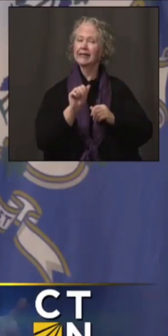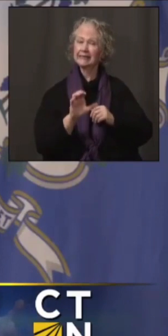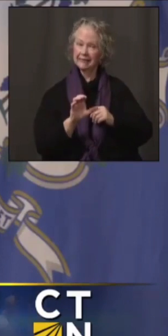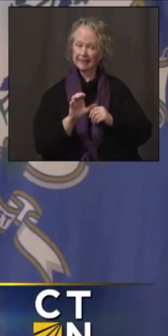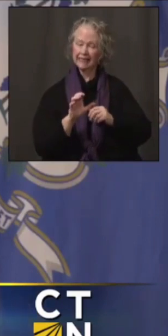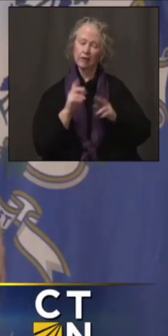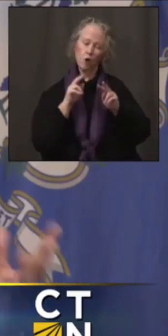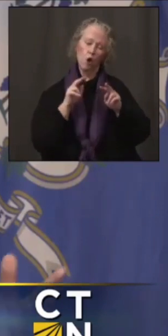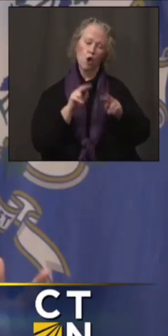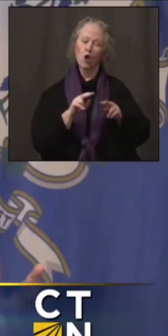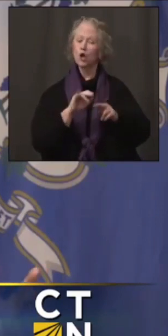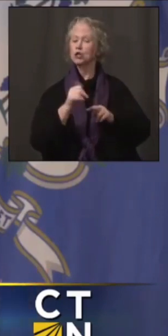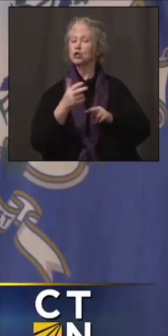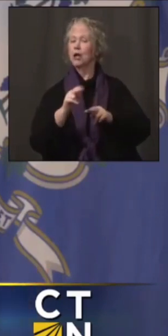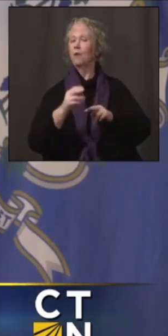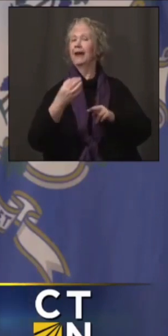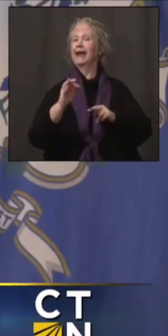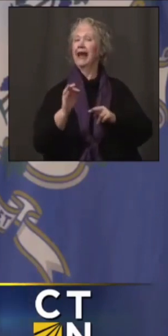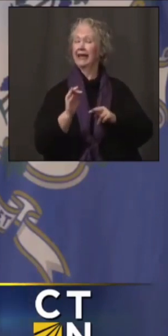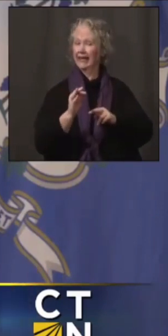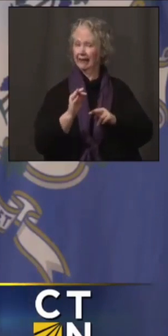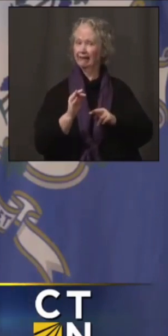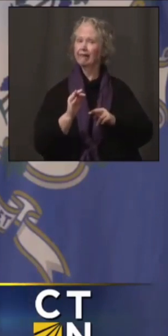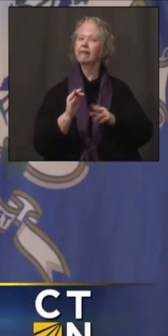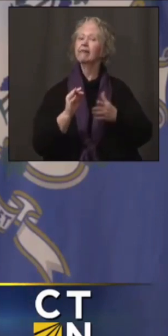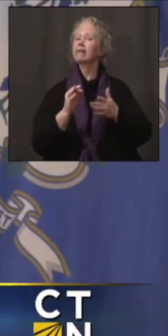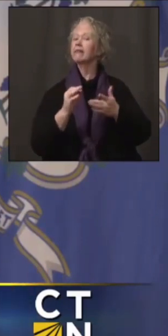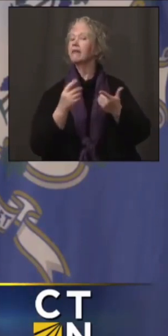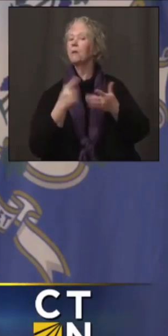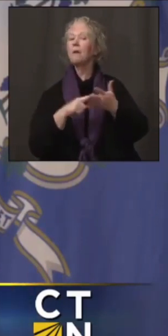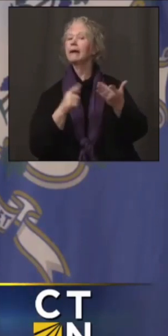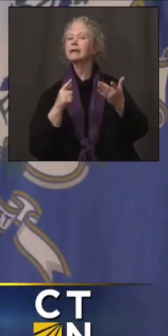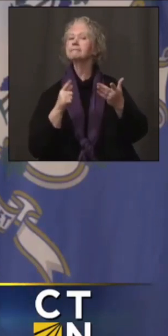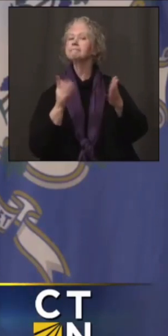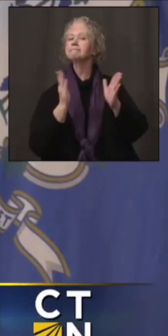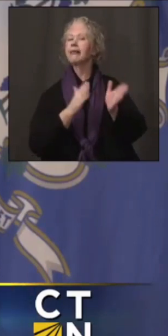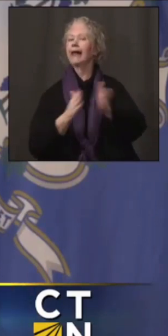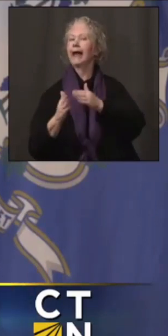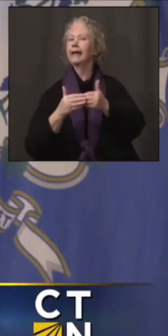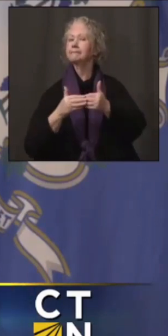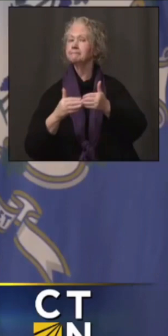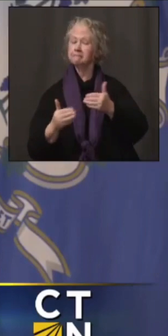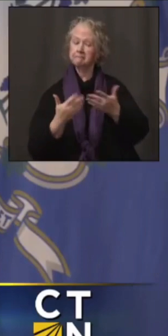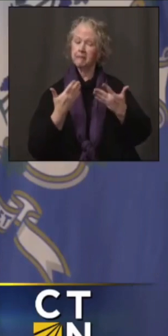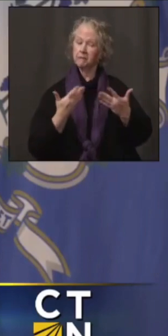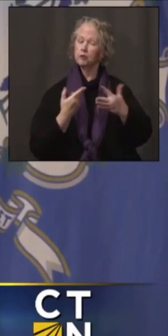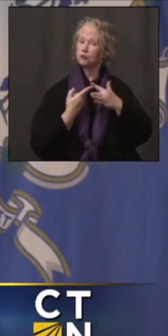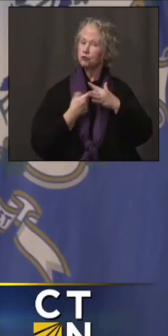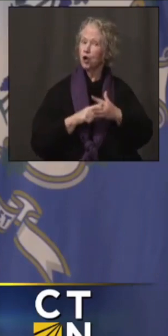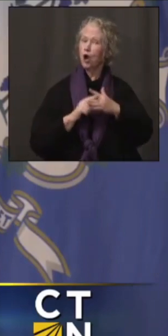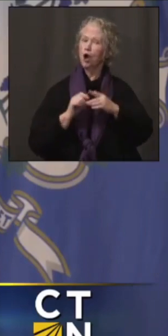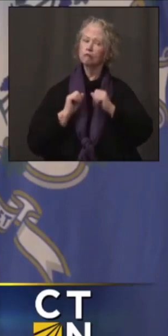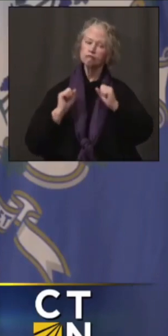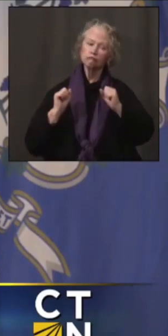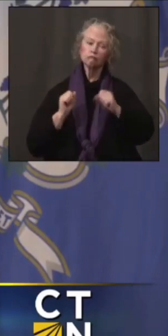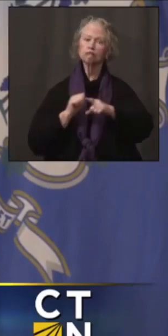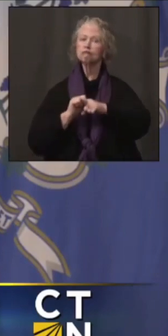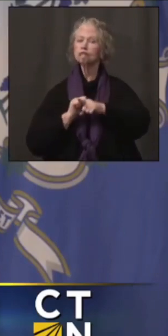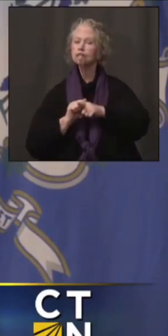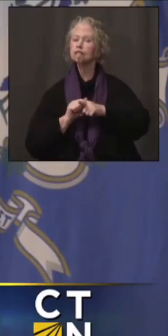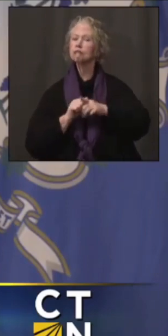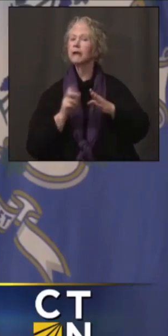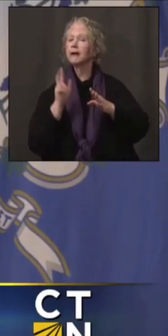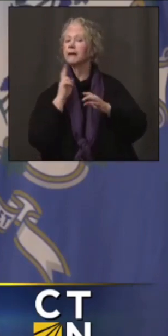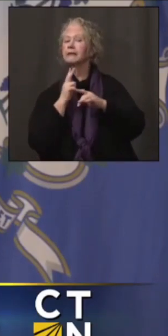January 19th date, which is a date we gave at least to start being able to, you know, practice and condition and make some decisions soon